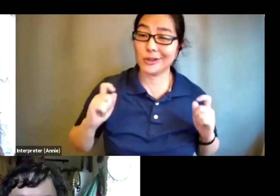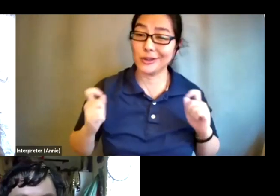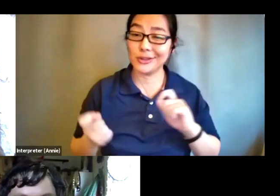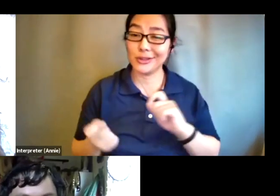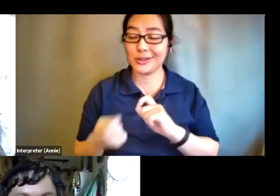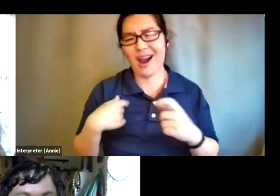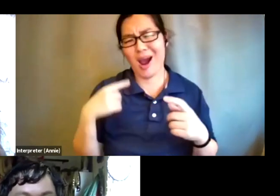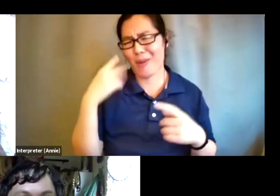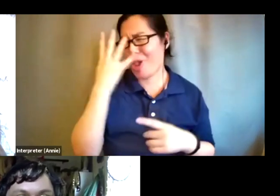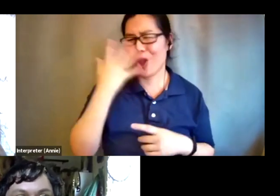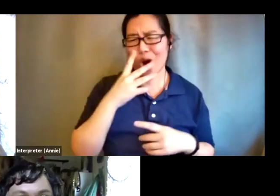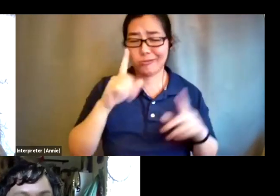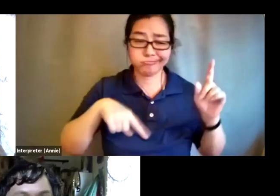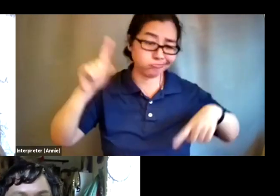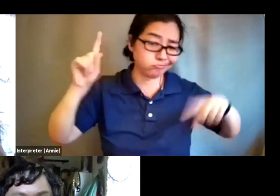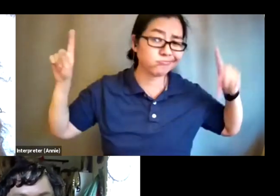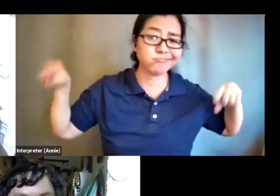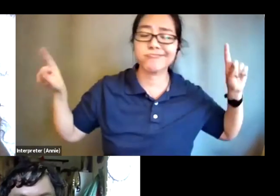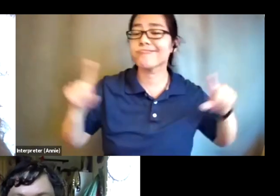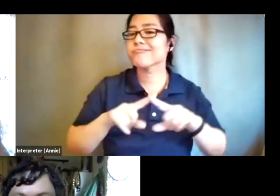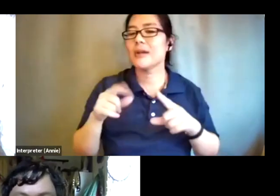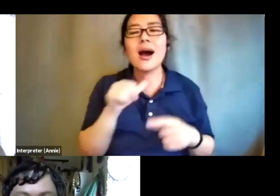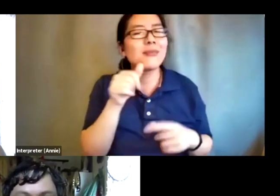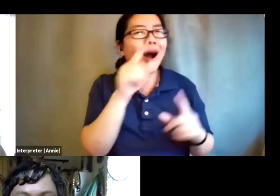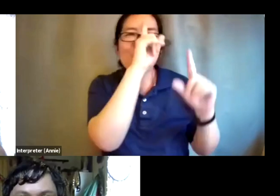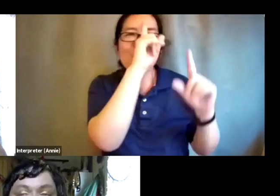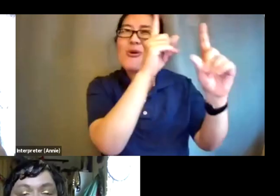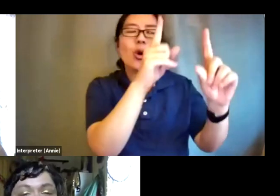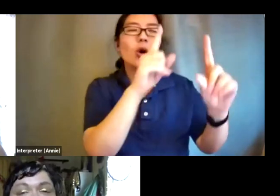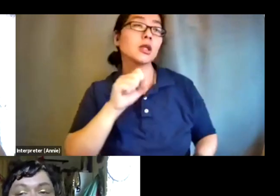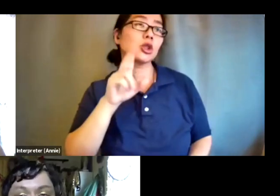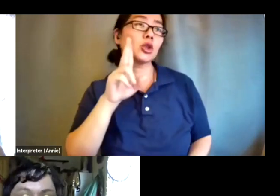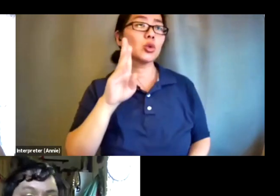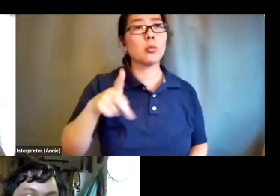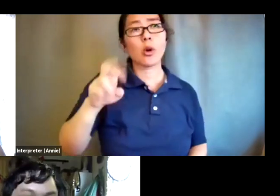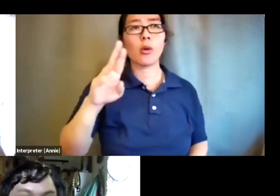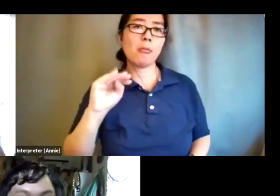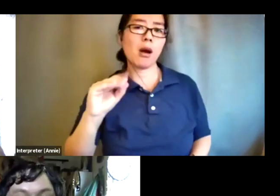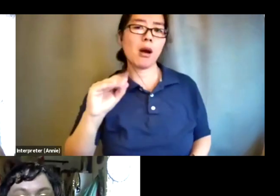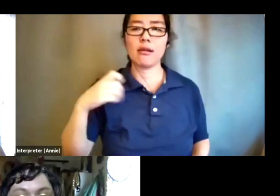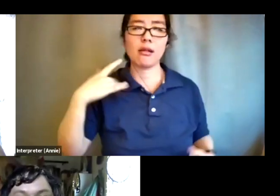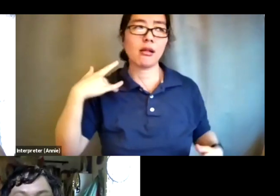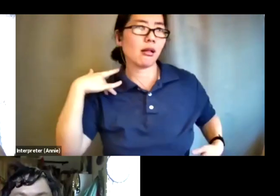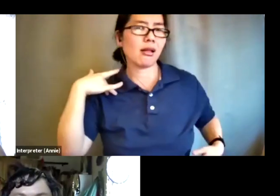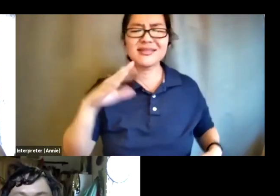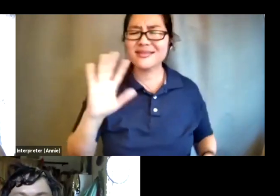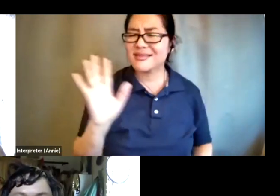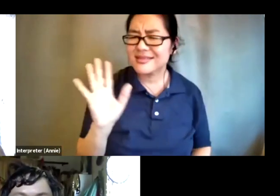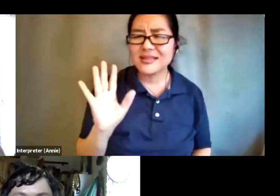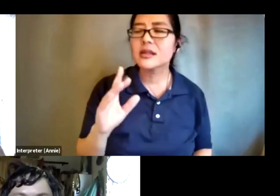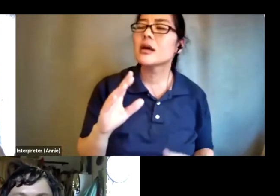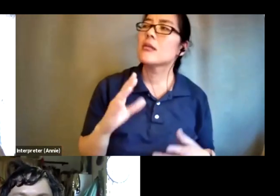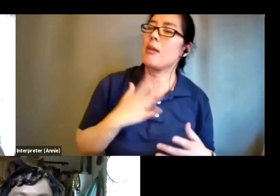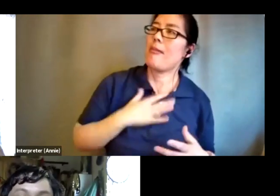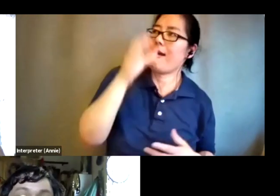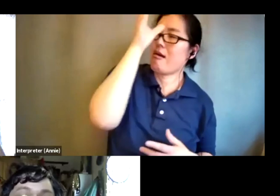or anything even close to that but a lot of my experience of beauty is the is the environment that i create around myself um and